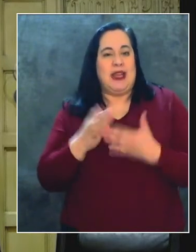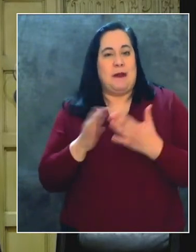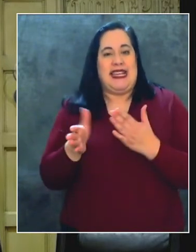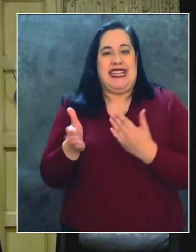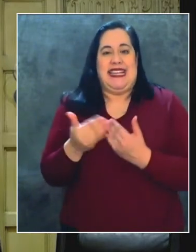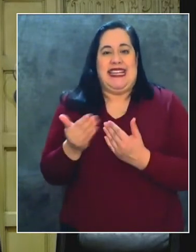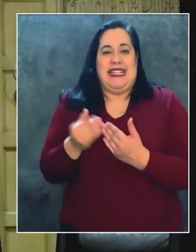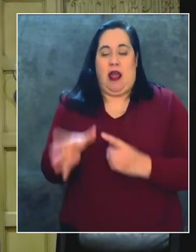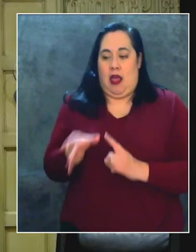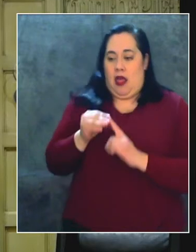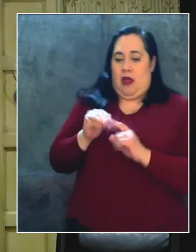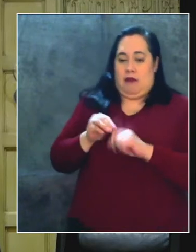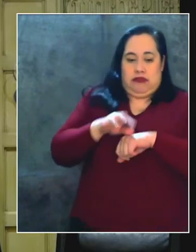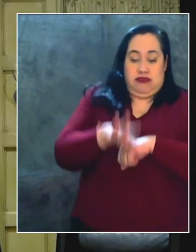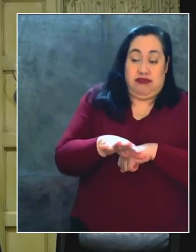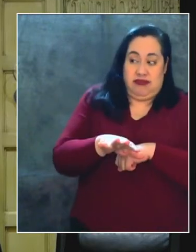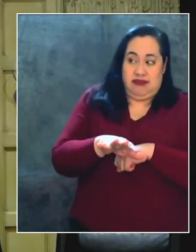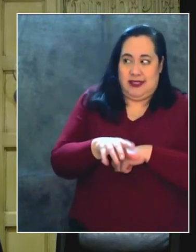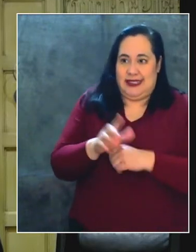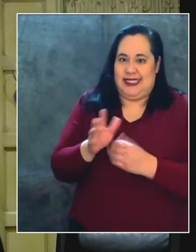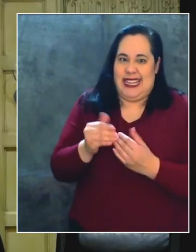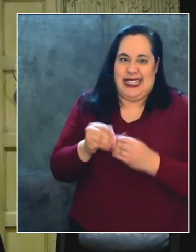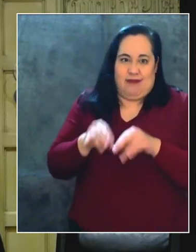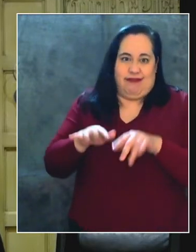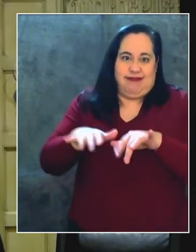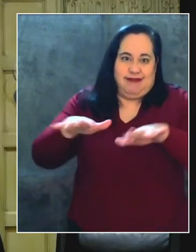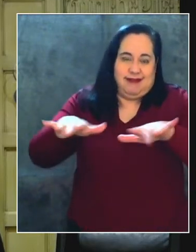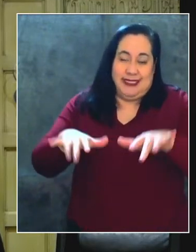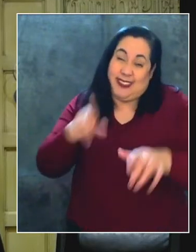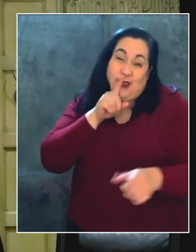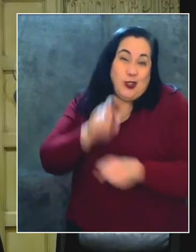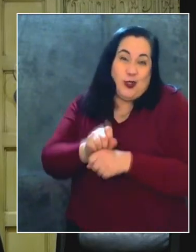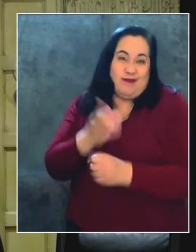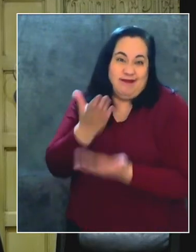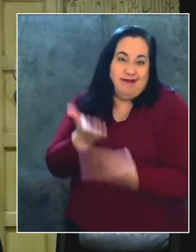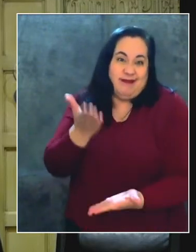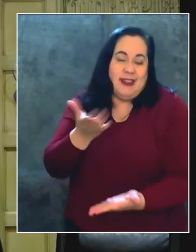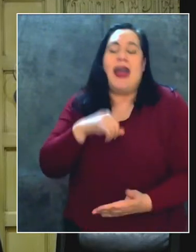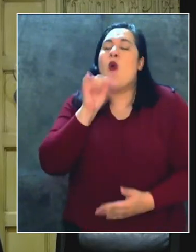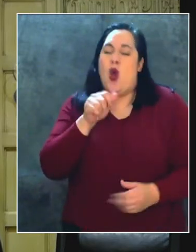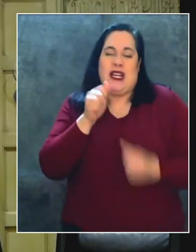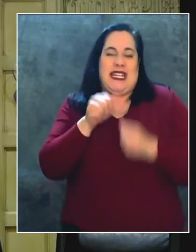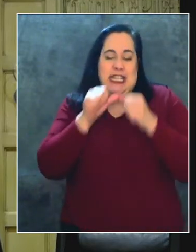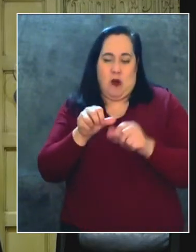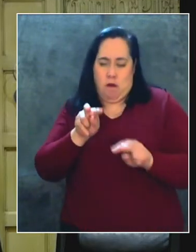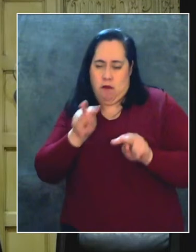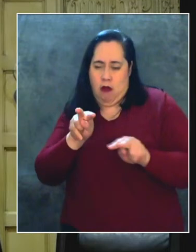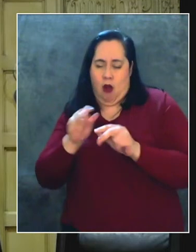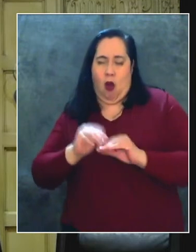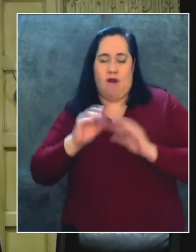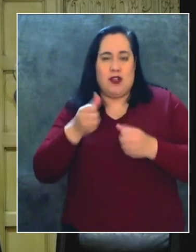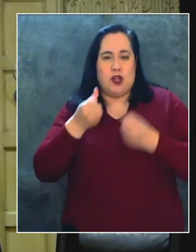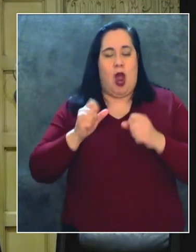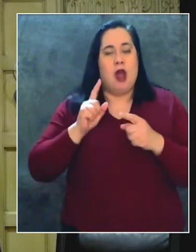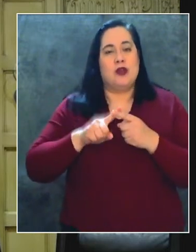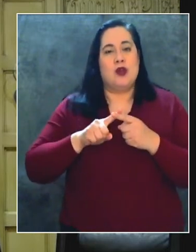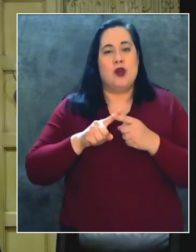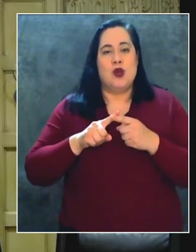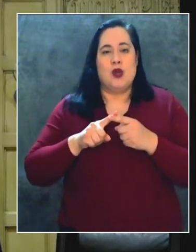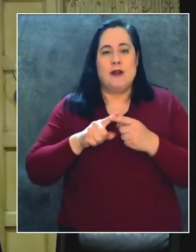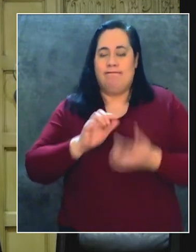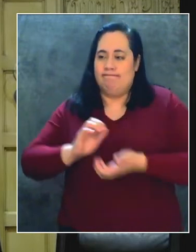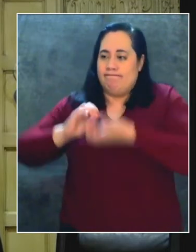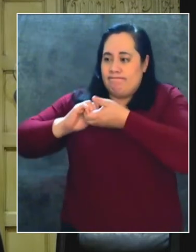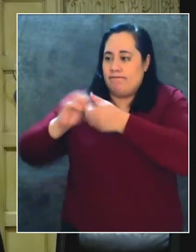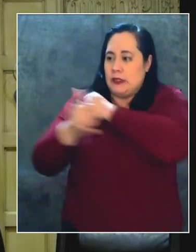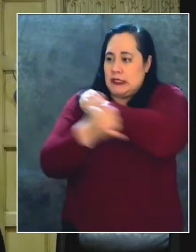most easily get transmitted. It's a truism. So we will continue to monitor that and obviously try to put together with the